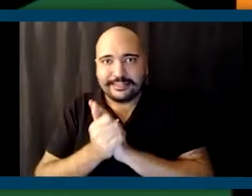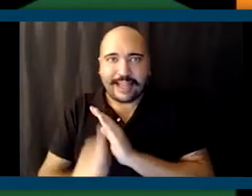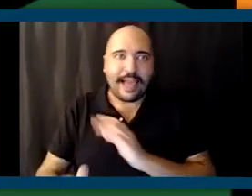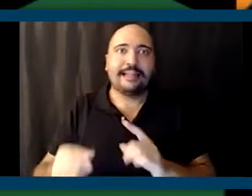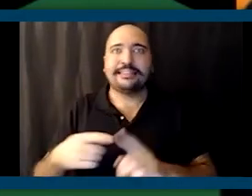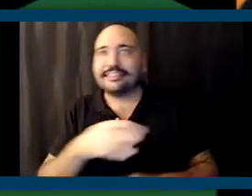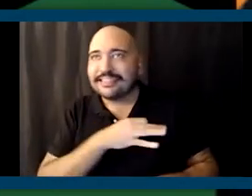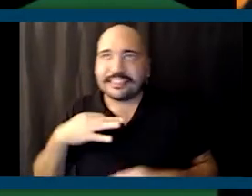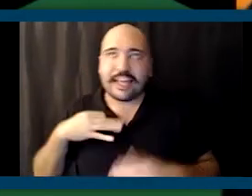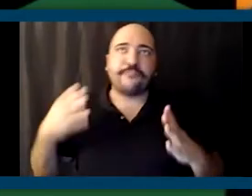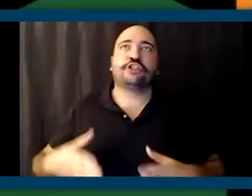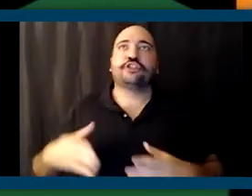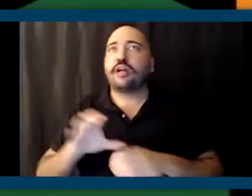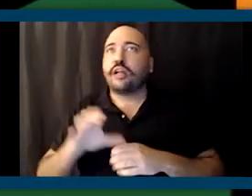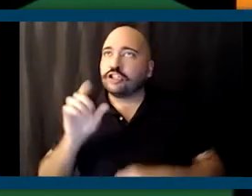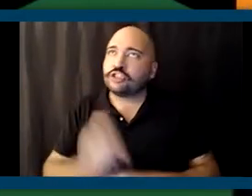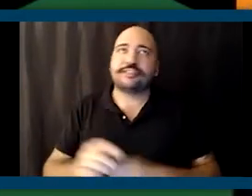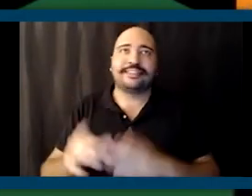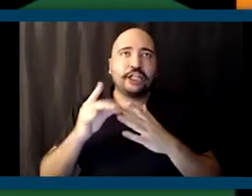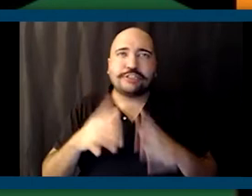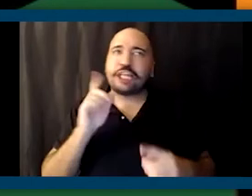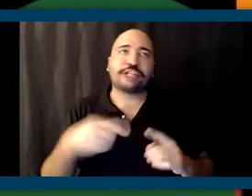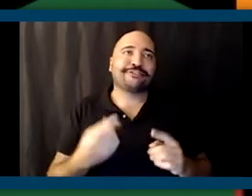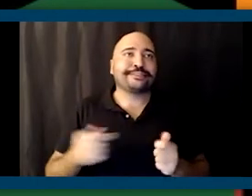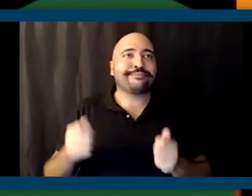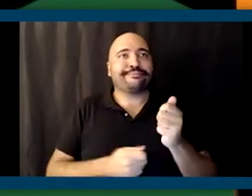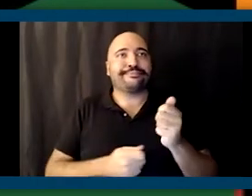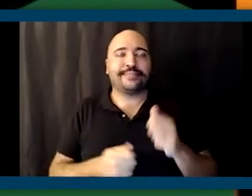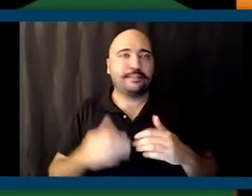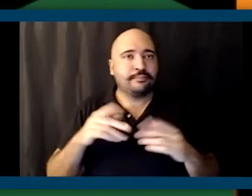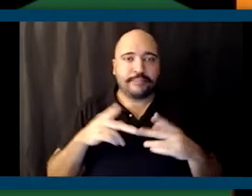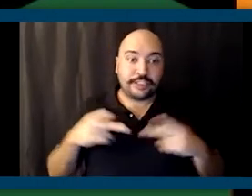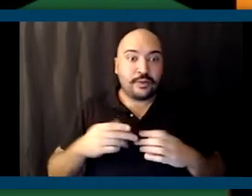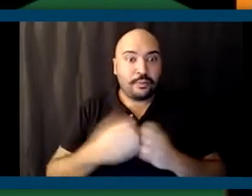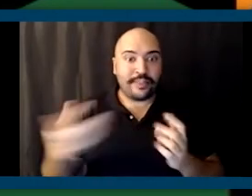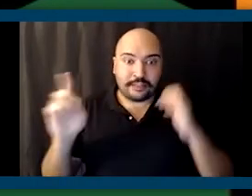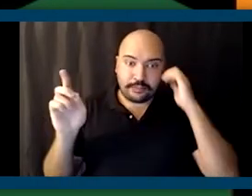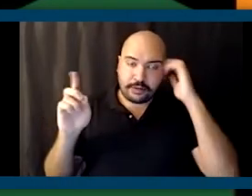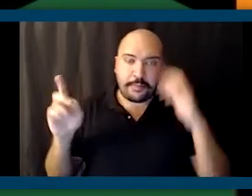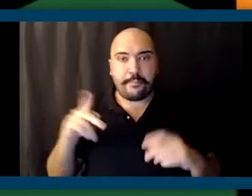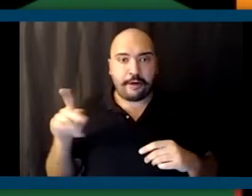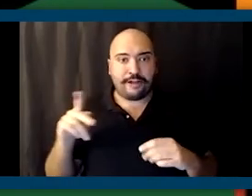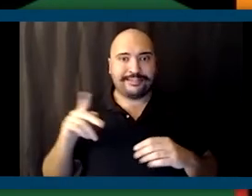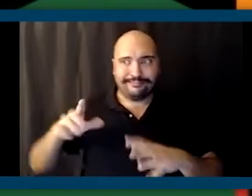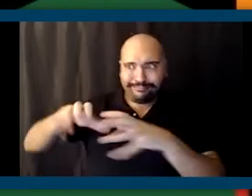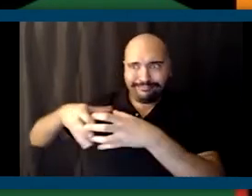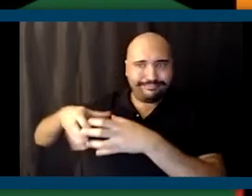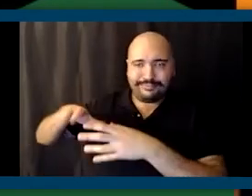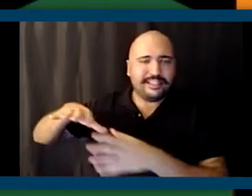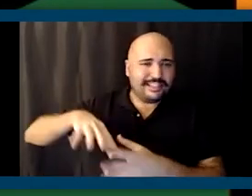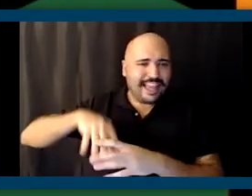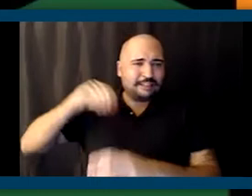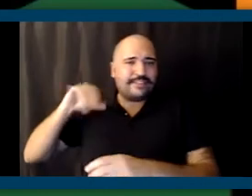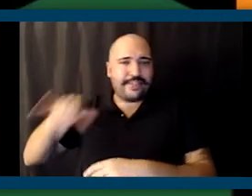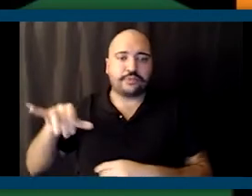positions, not just in entry-level positions, and also throughout the Democratic Party ecosystem. And most importantly, I think it means